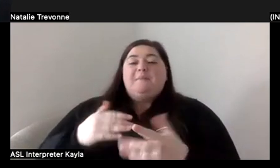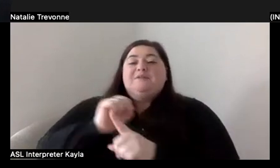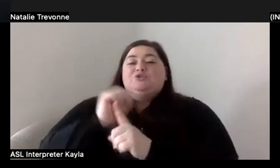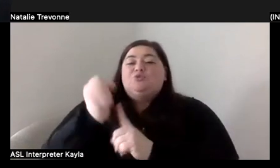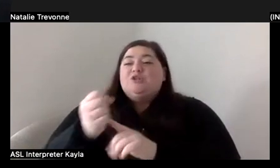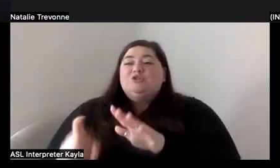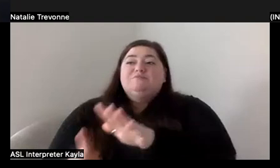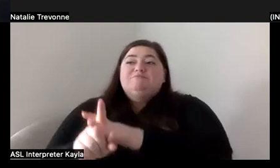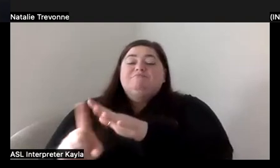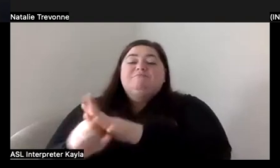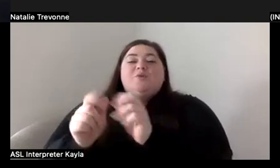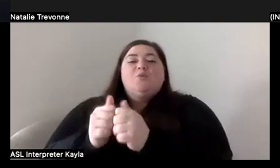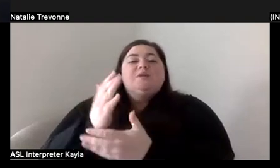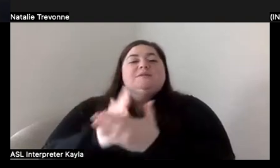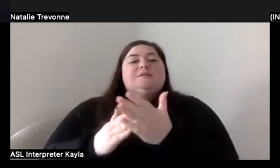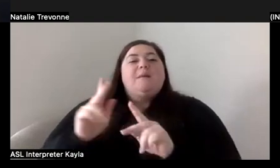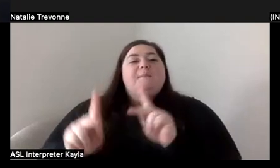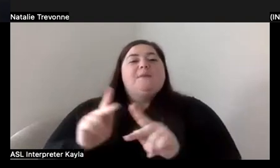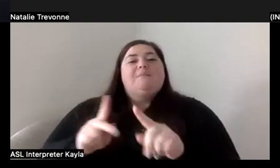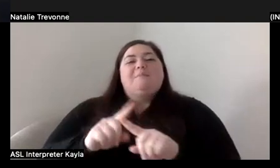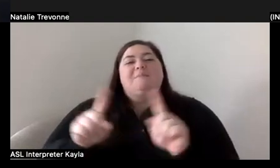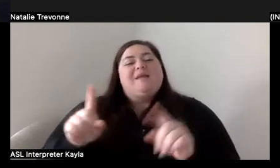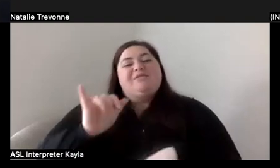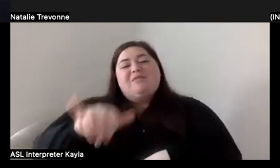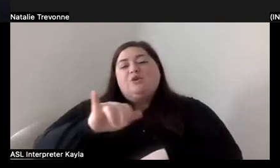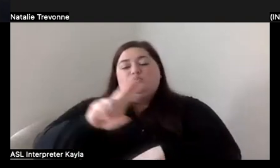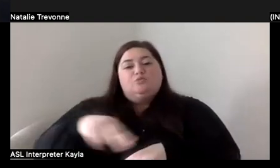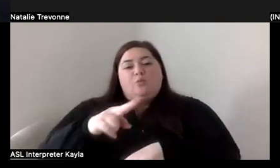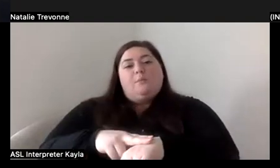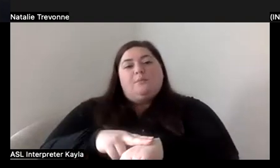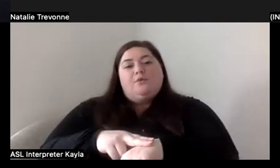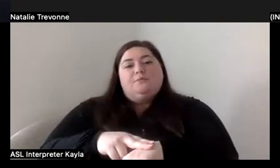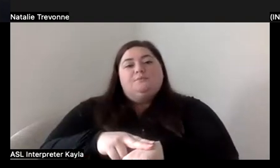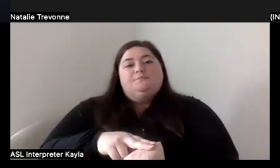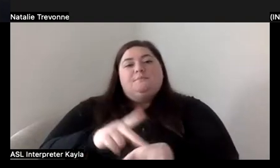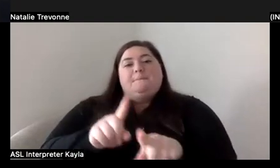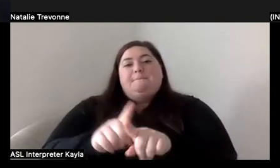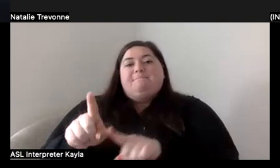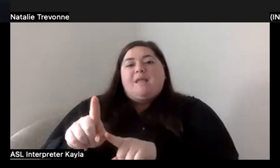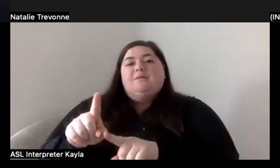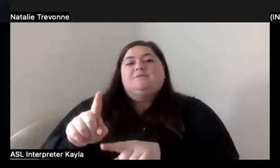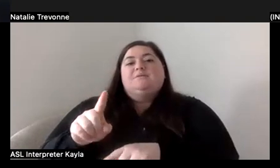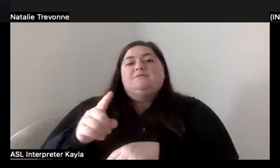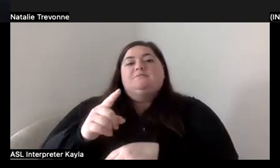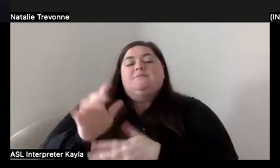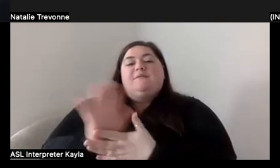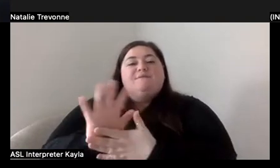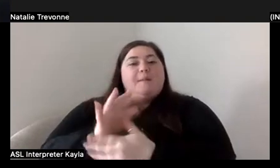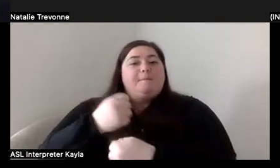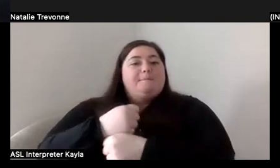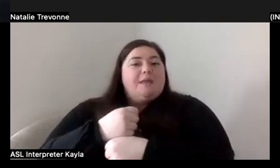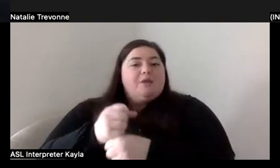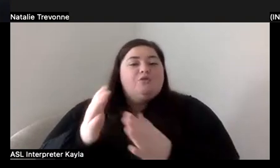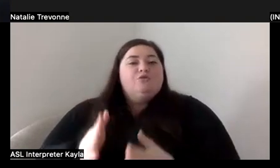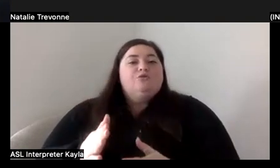the up and down. But that's just how it is as a filmmaker or film producer, that you're going to run it